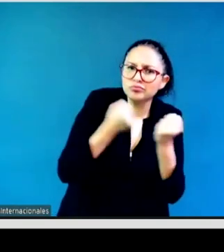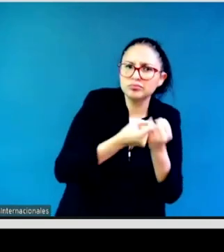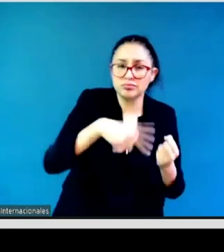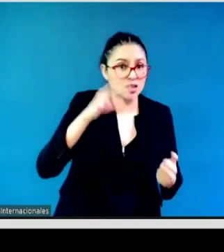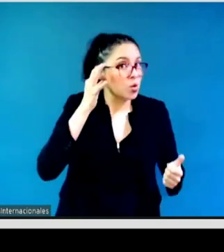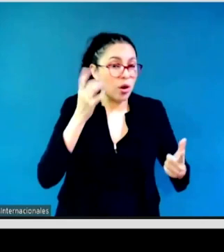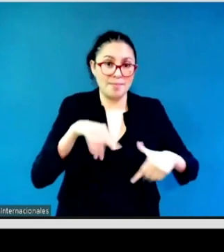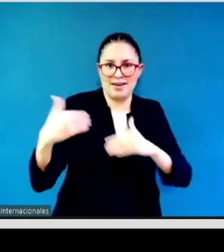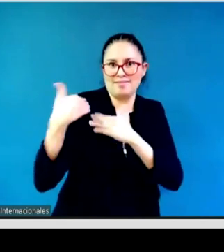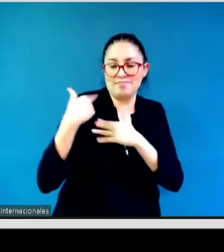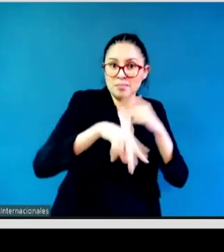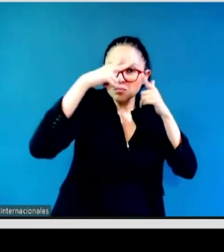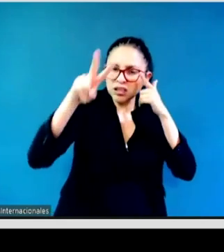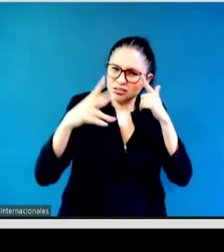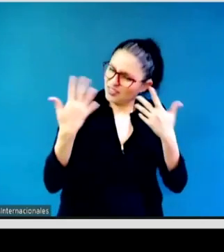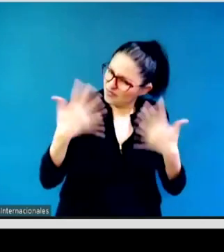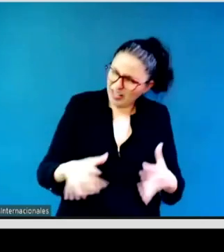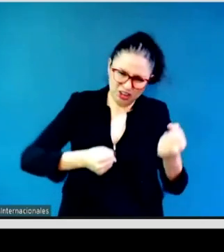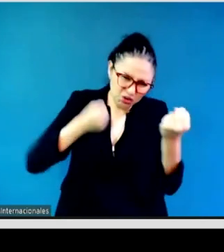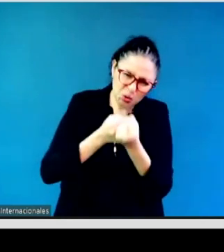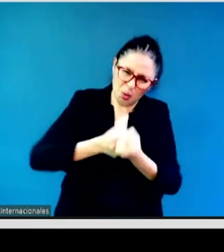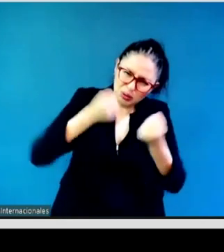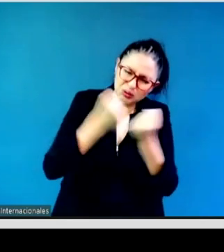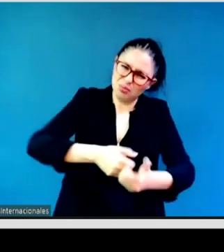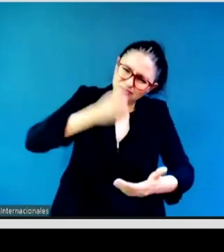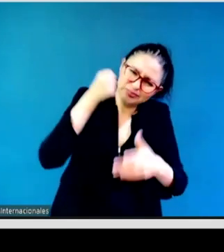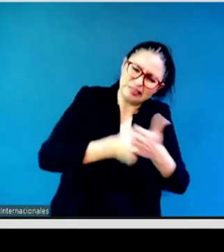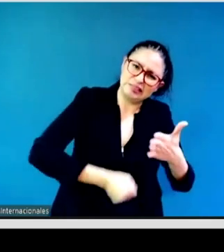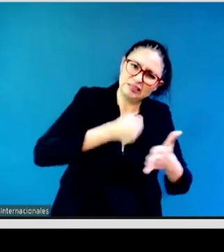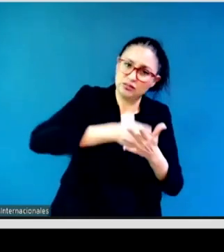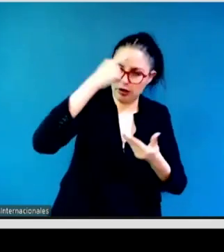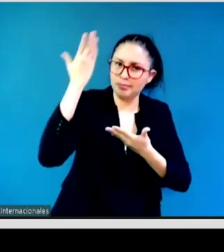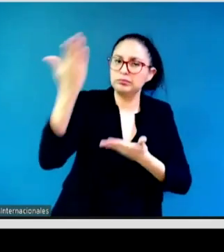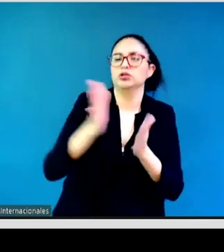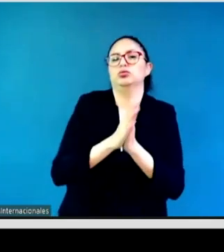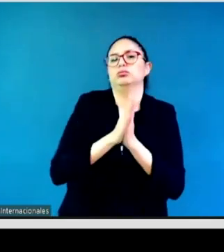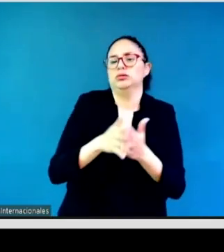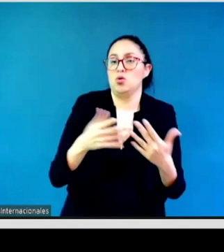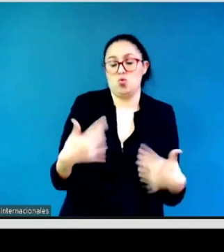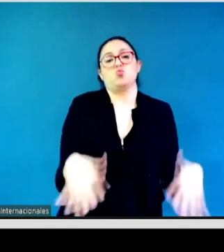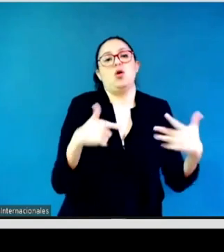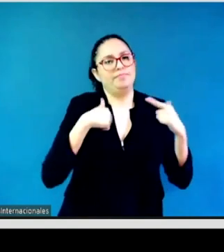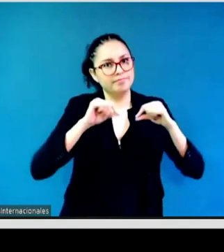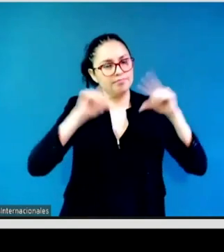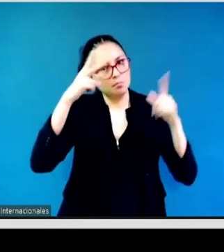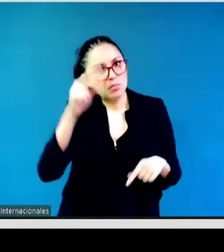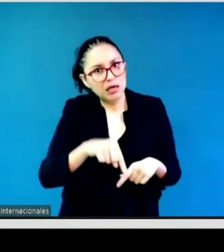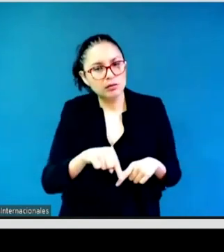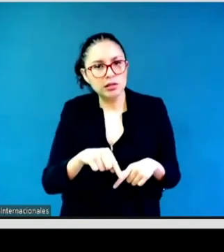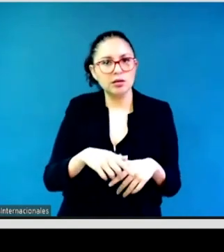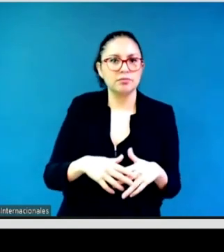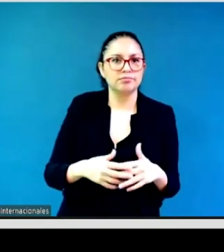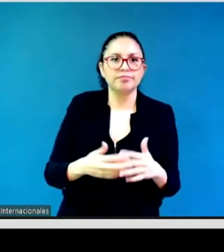and use social media, which we often do. And yeah, I'm